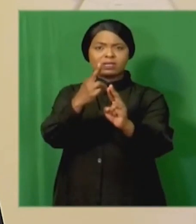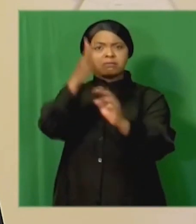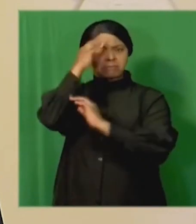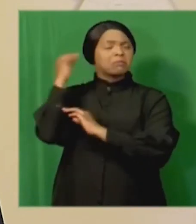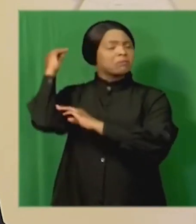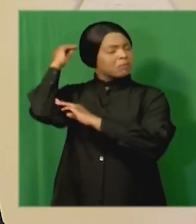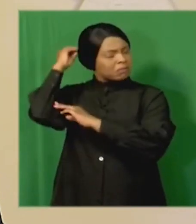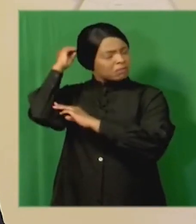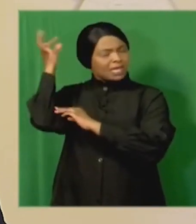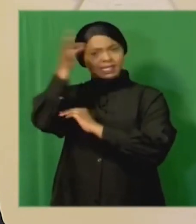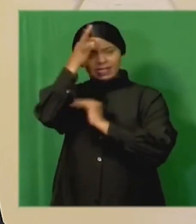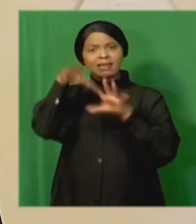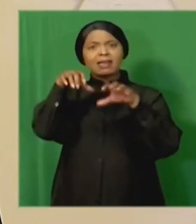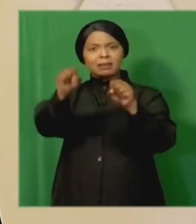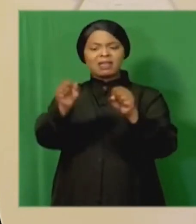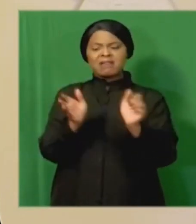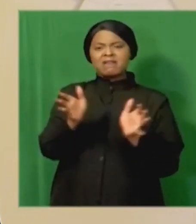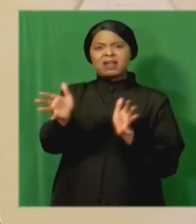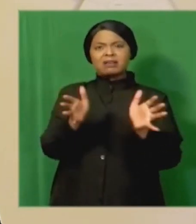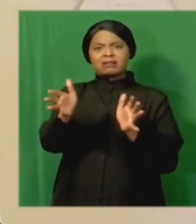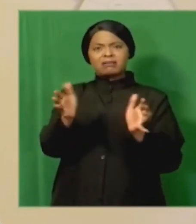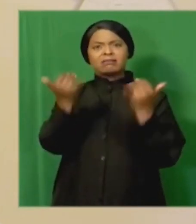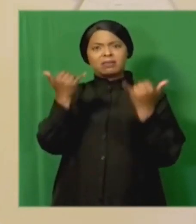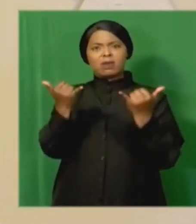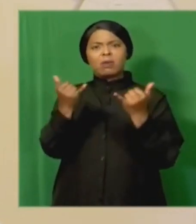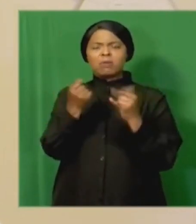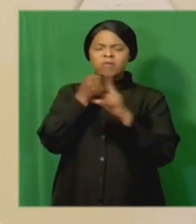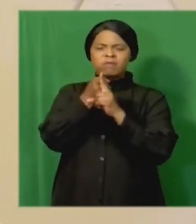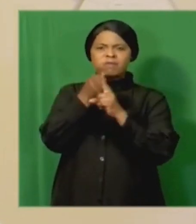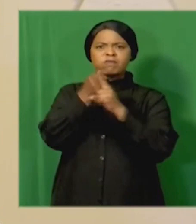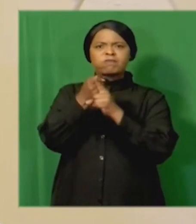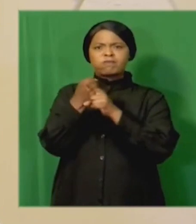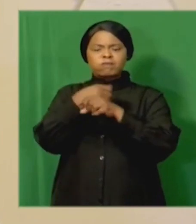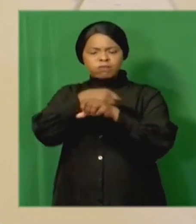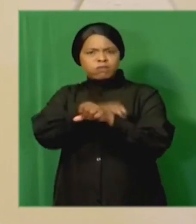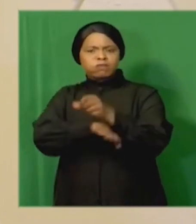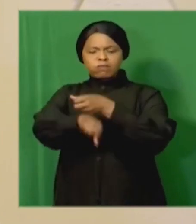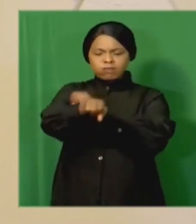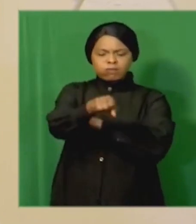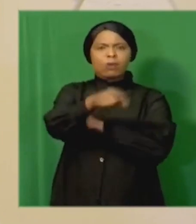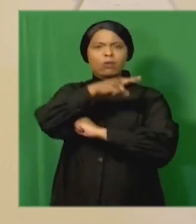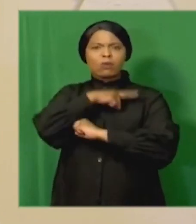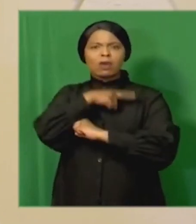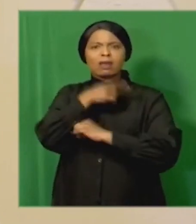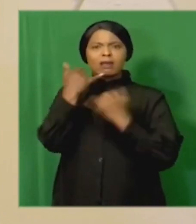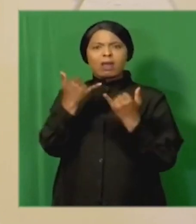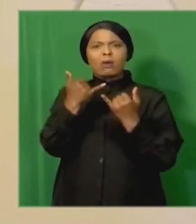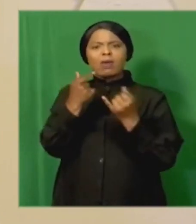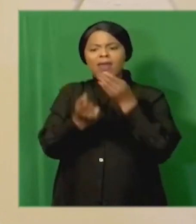capture was facilitated by a deliberate effort to subvert and weaken law